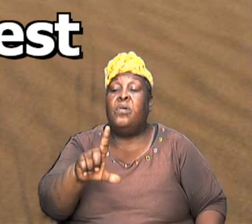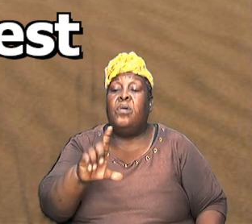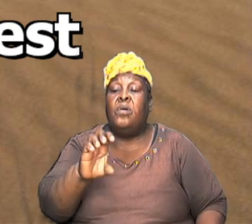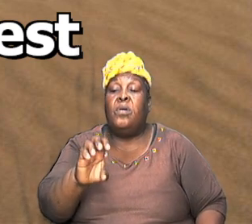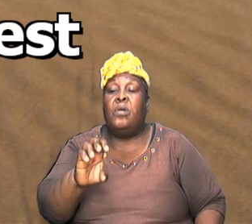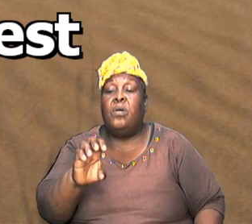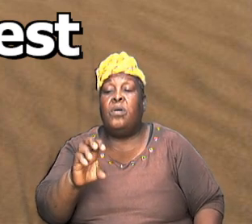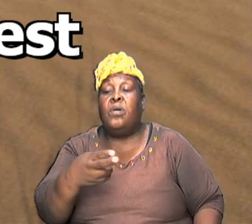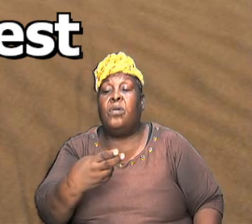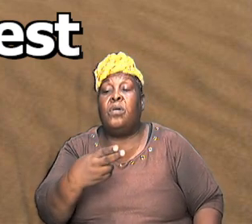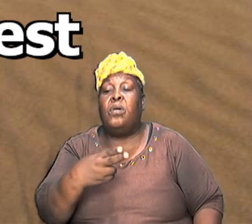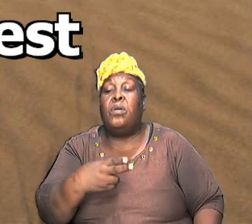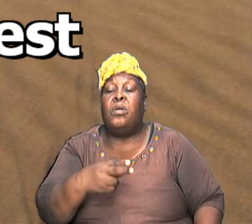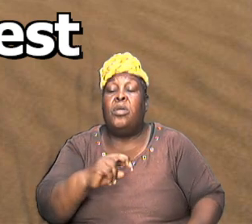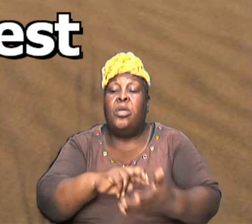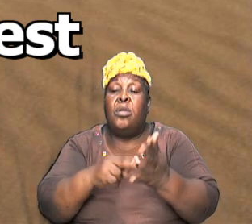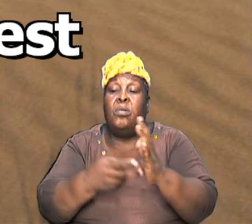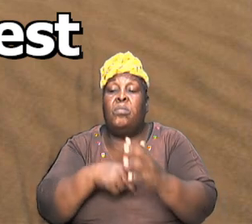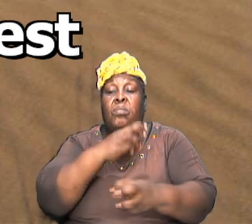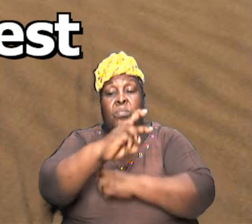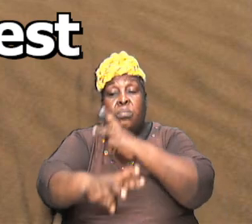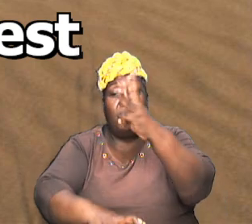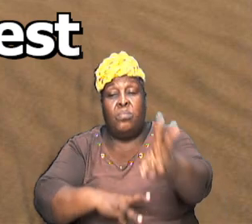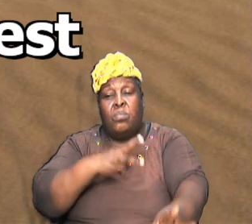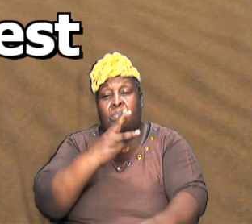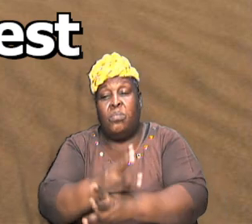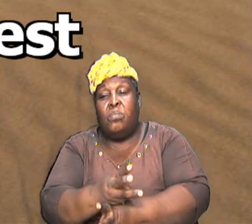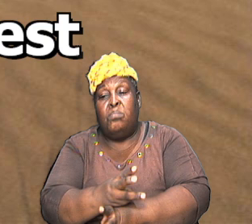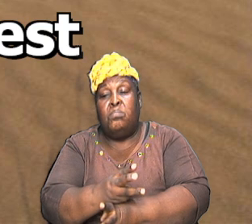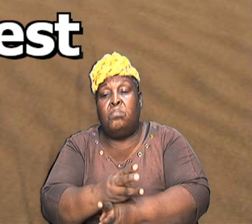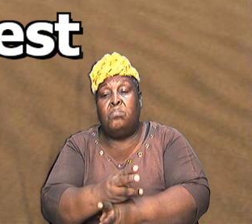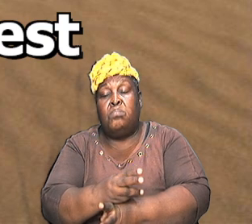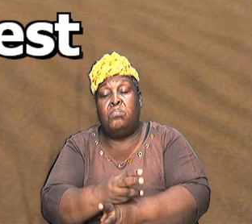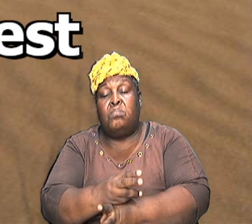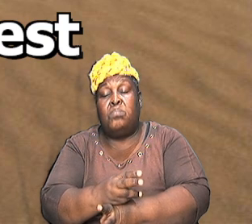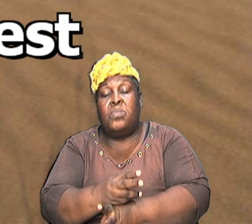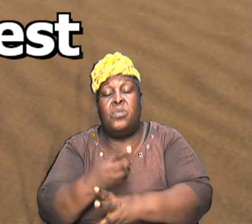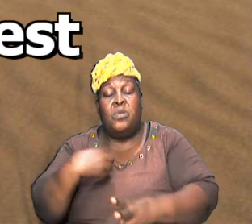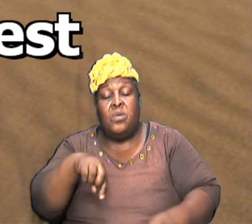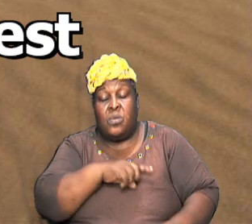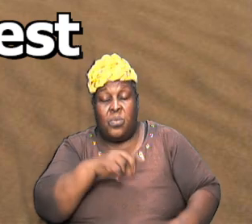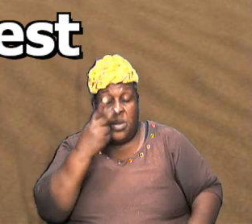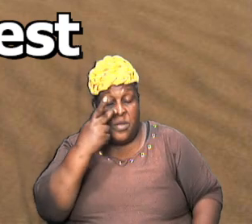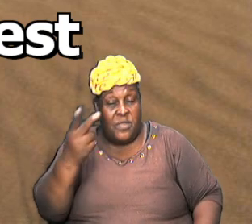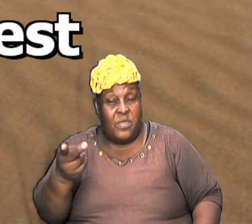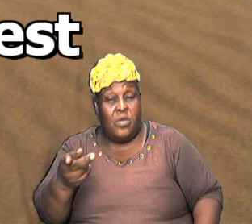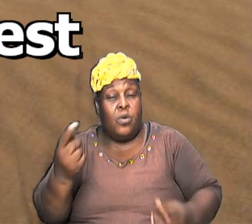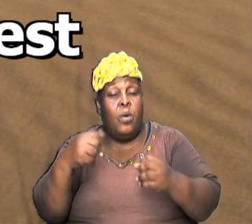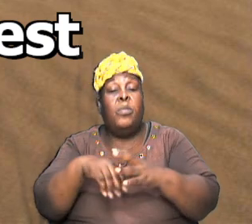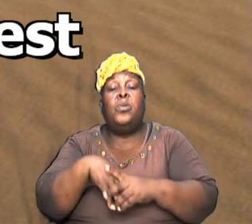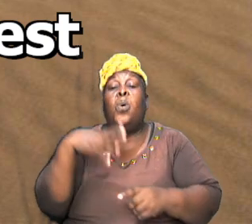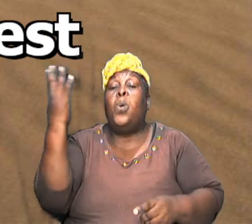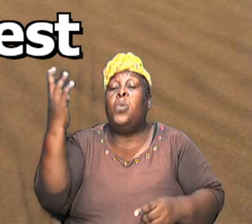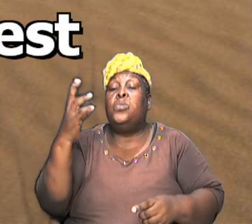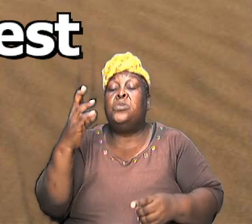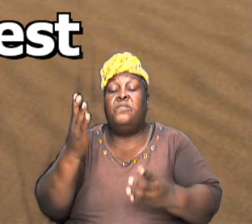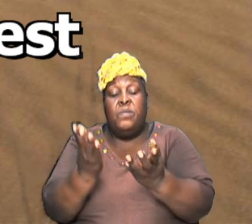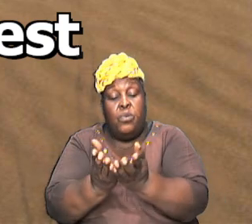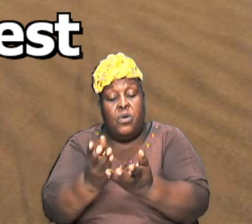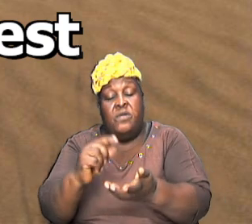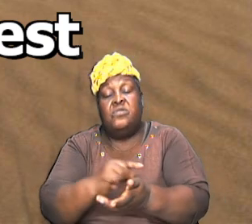represents the entire world so we are seeing that coming out of the book of Genesis